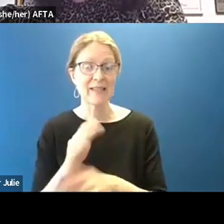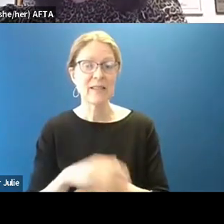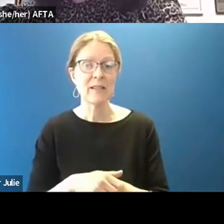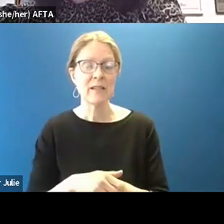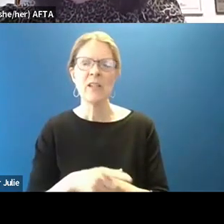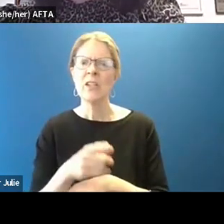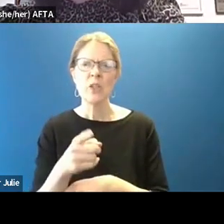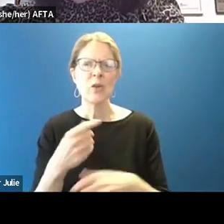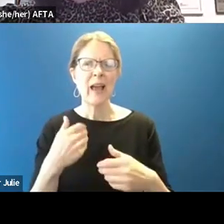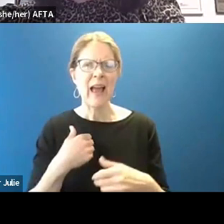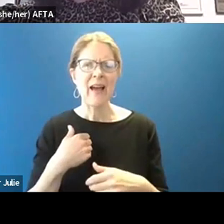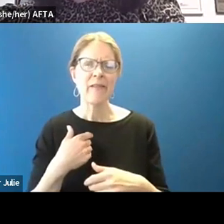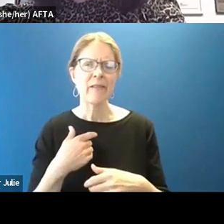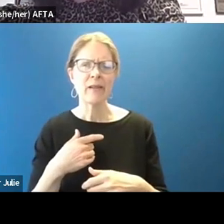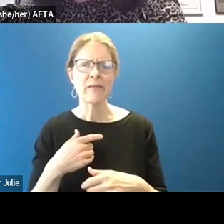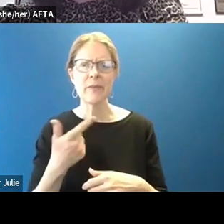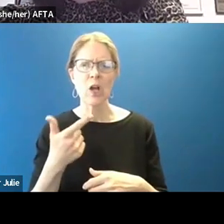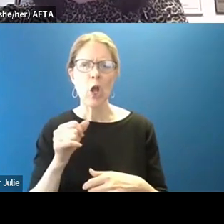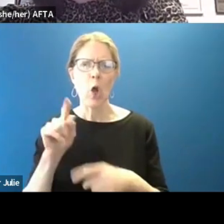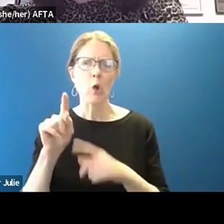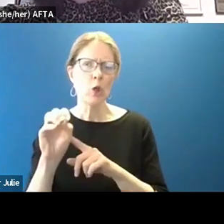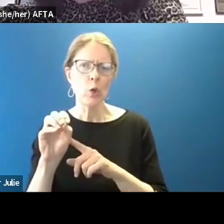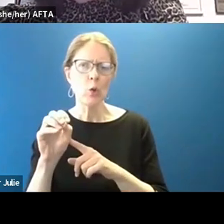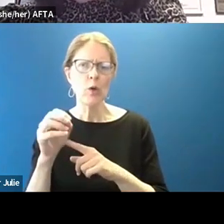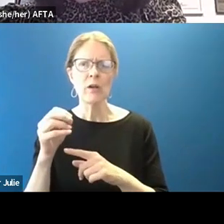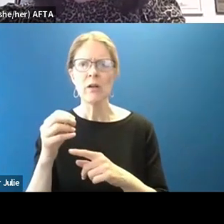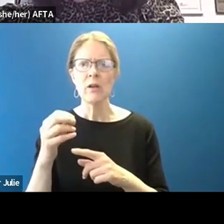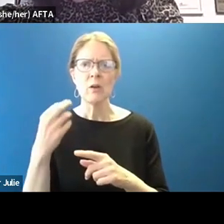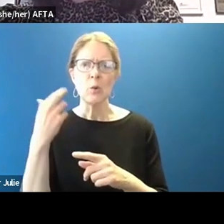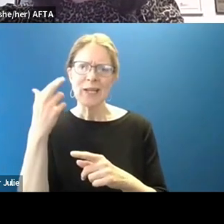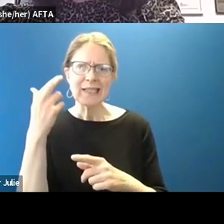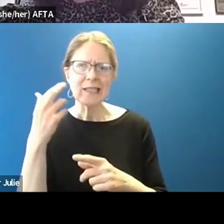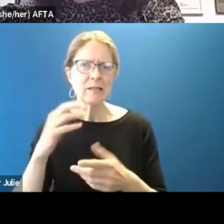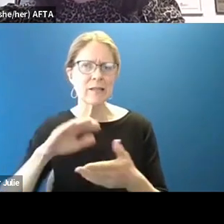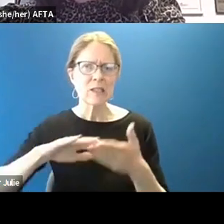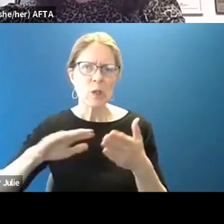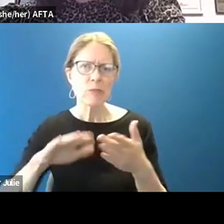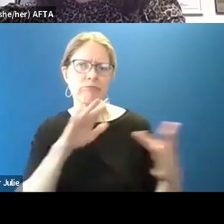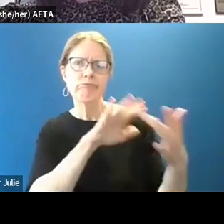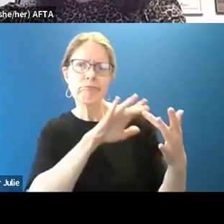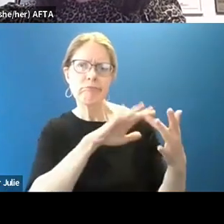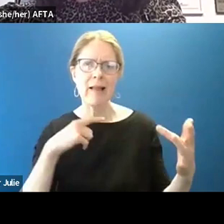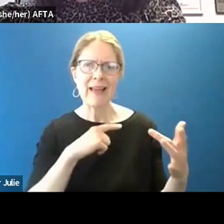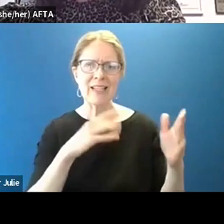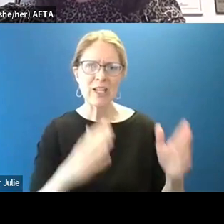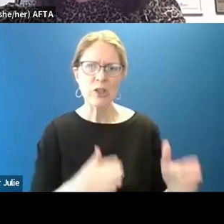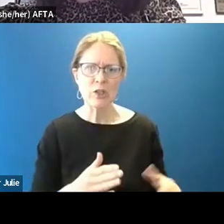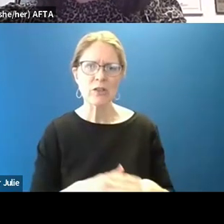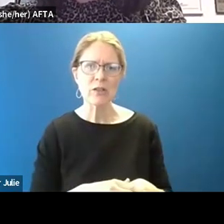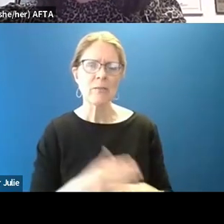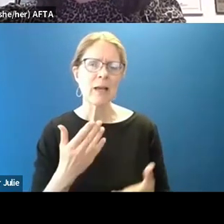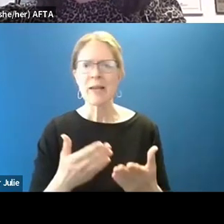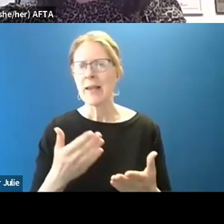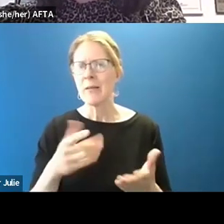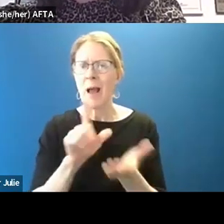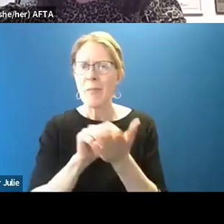reason and or excuse to reach out to your congressional representatives, i.e. responses to a local event, publication of a report or something